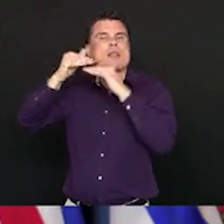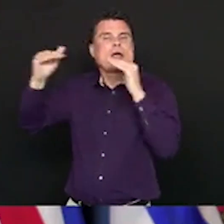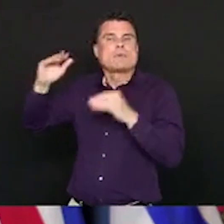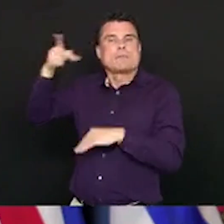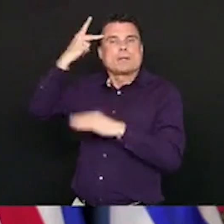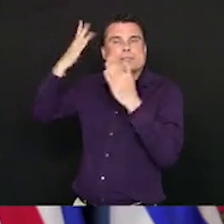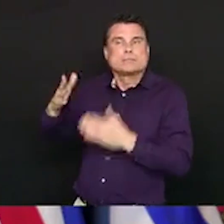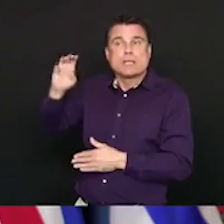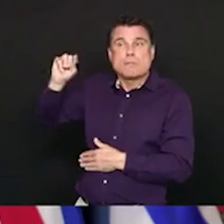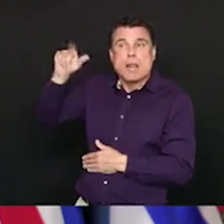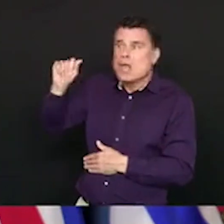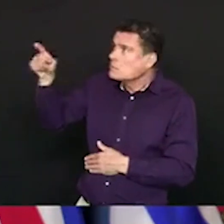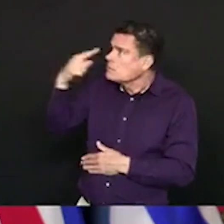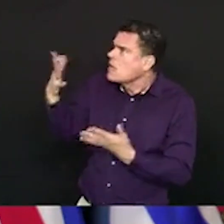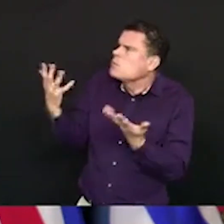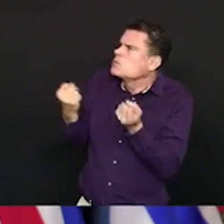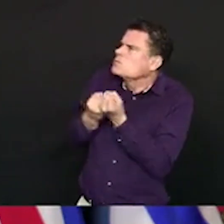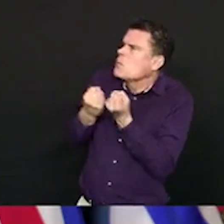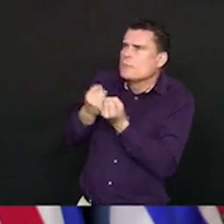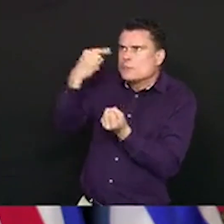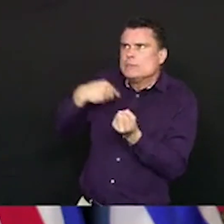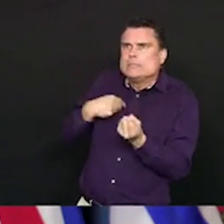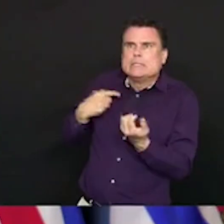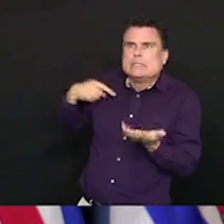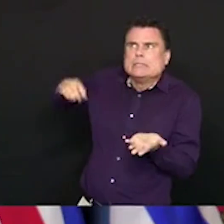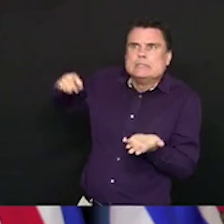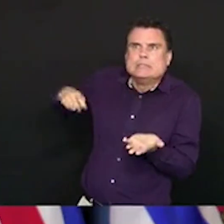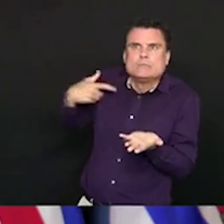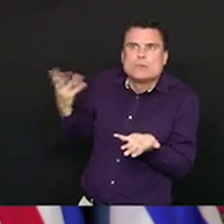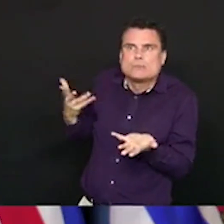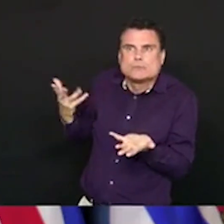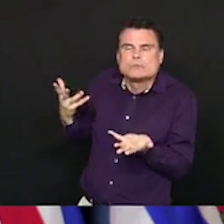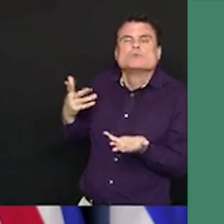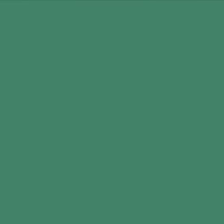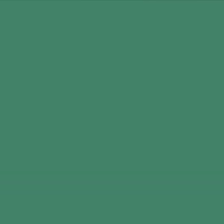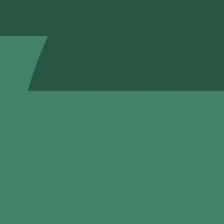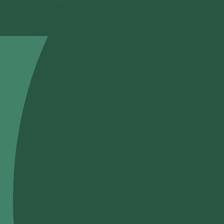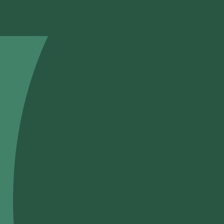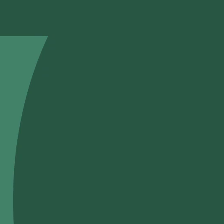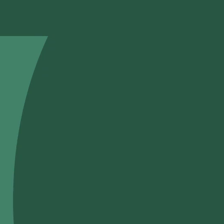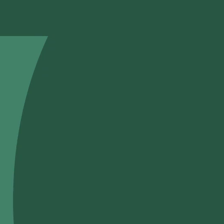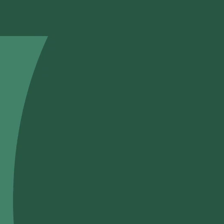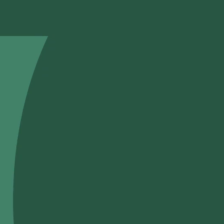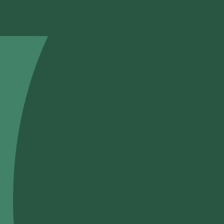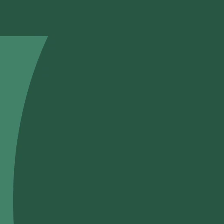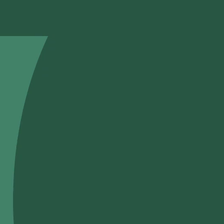is if we hear about it and the best way to do that is through the vast number of elected representatives we have here in BC.